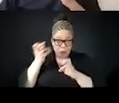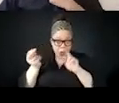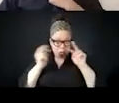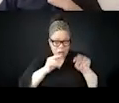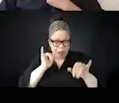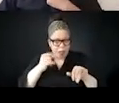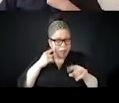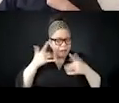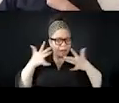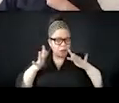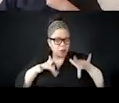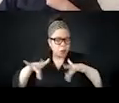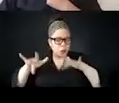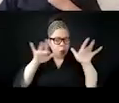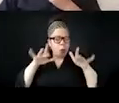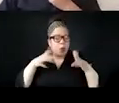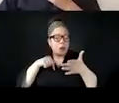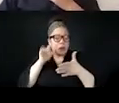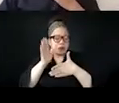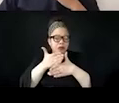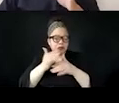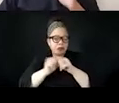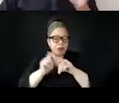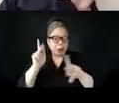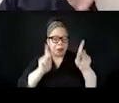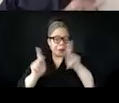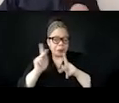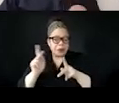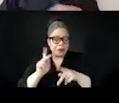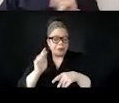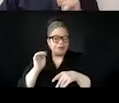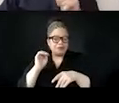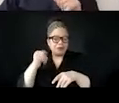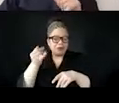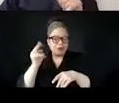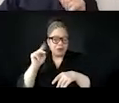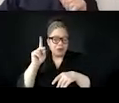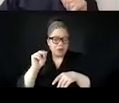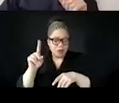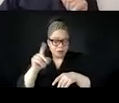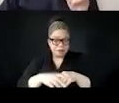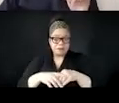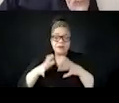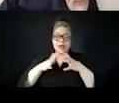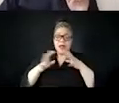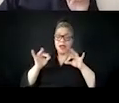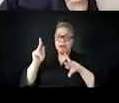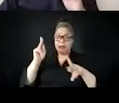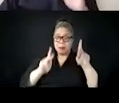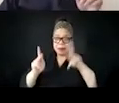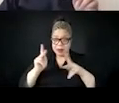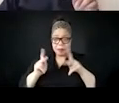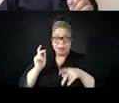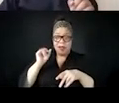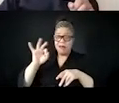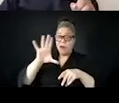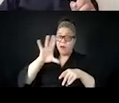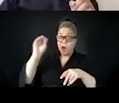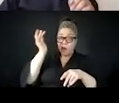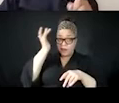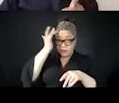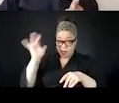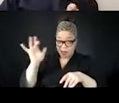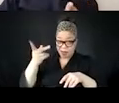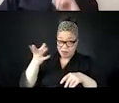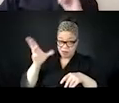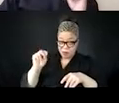program and it was, but it also had very specific aims outside of surveilling. Um, so this text comes